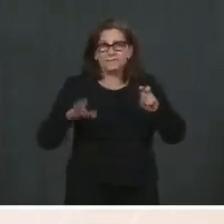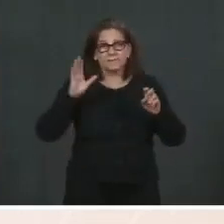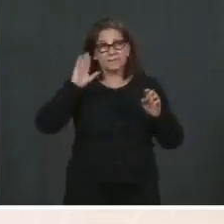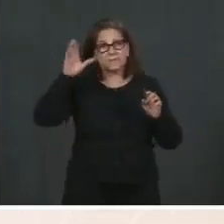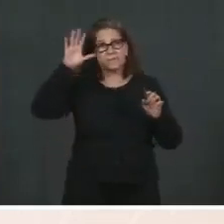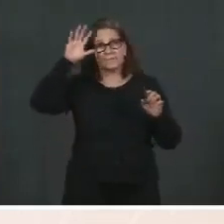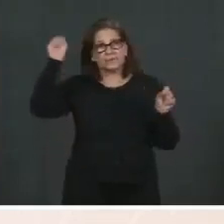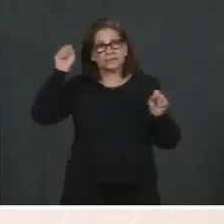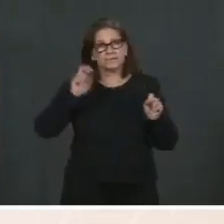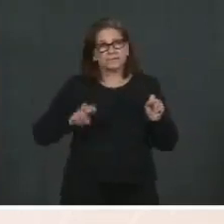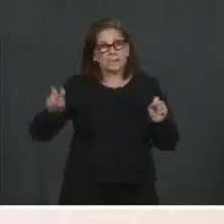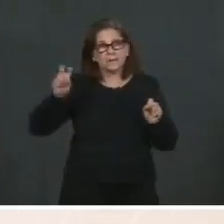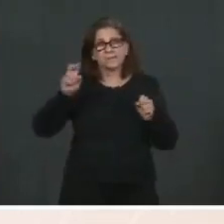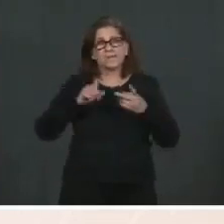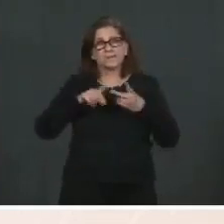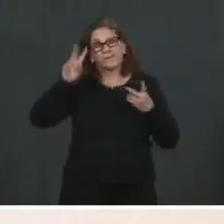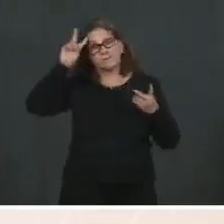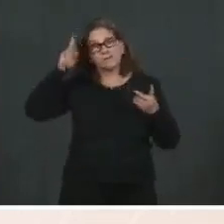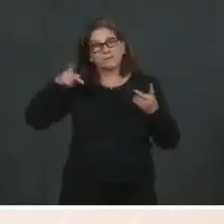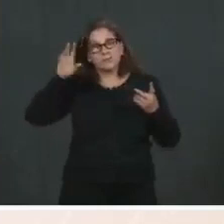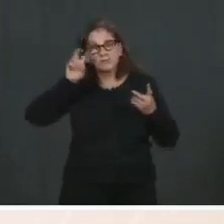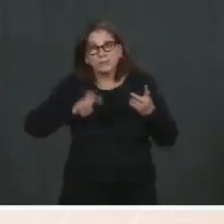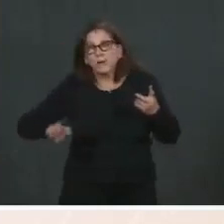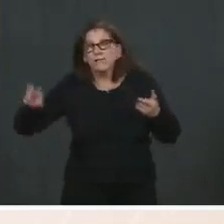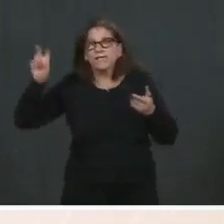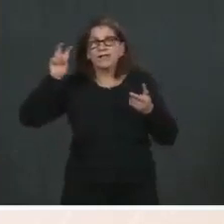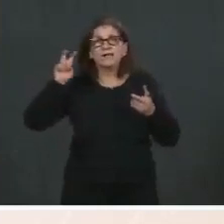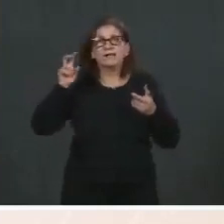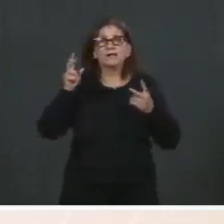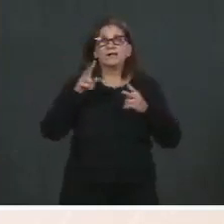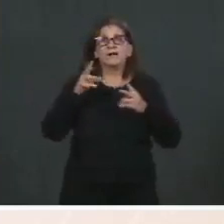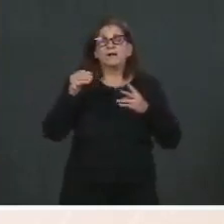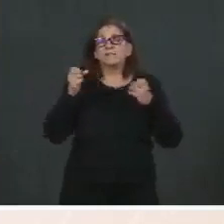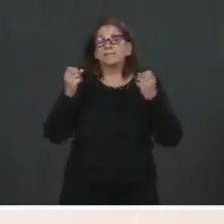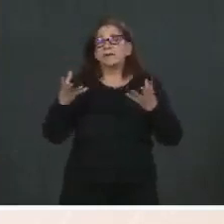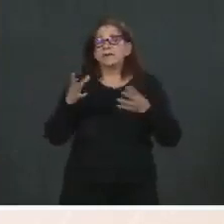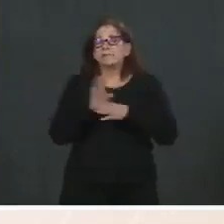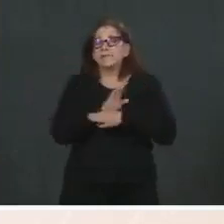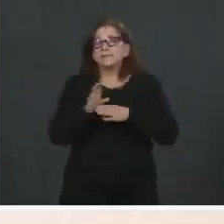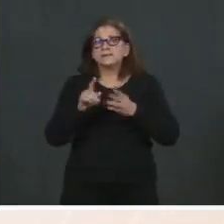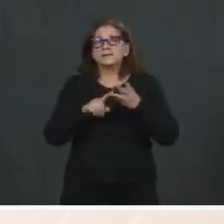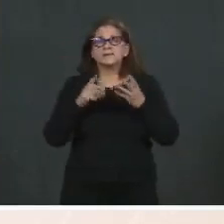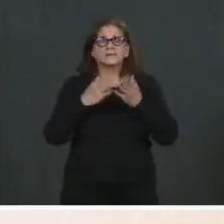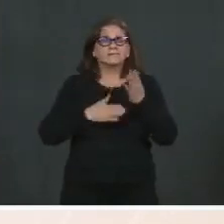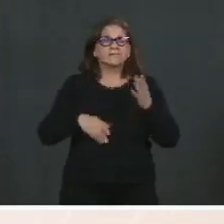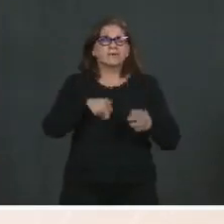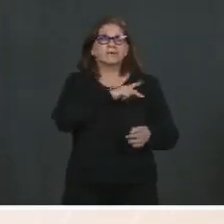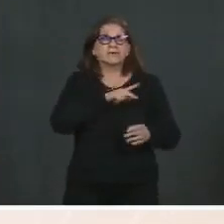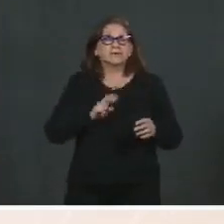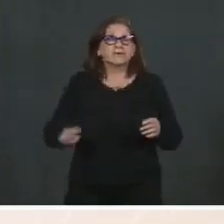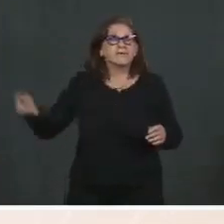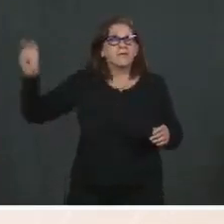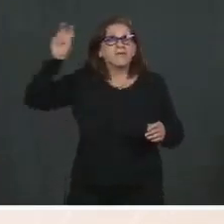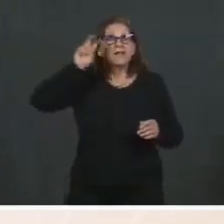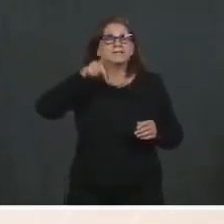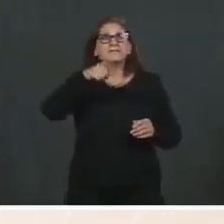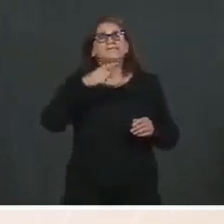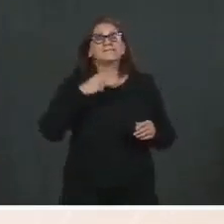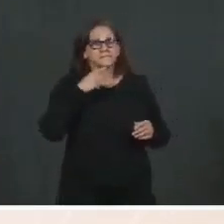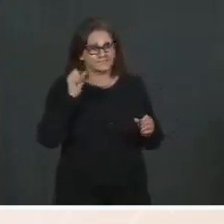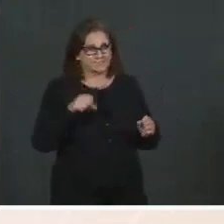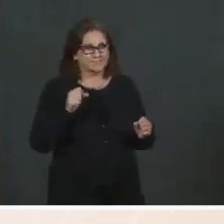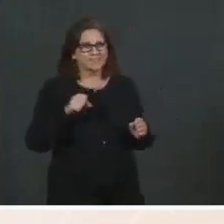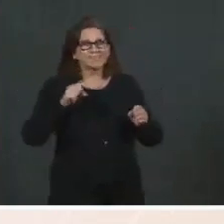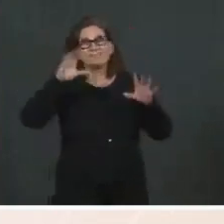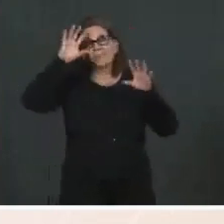President, both for business and for personal reasons? Well, I would say that the President travels, as does the Vice President, on a